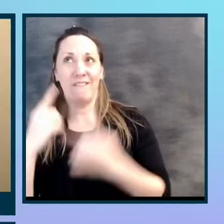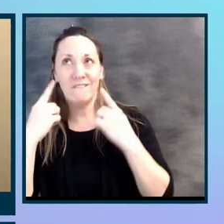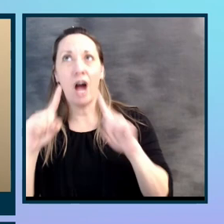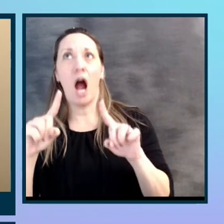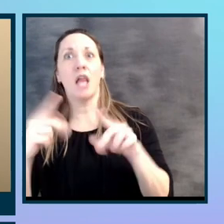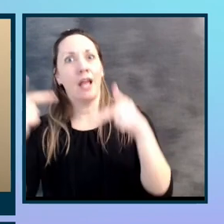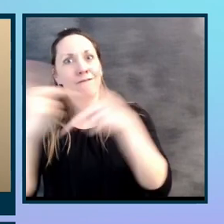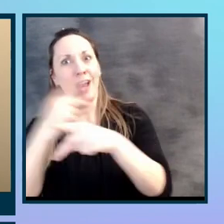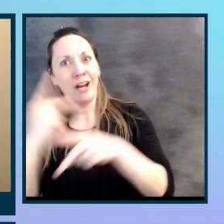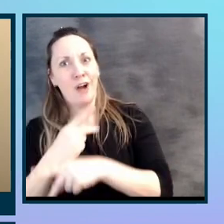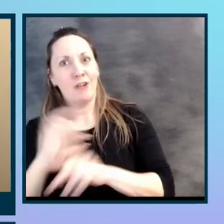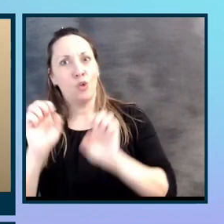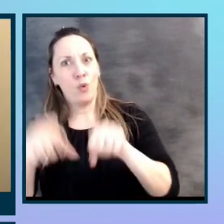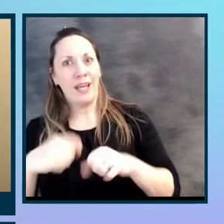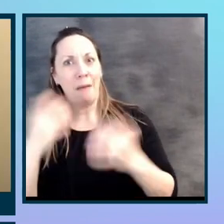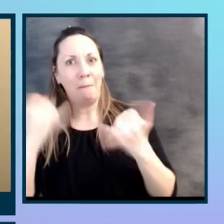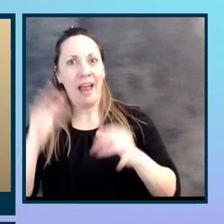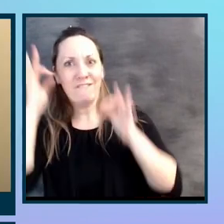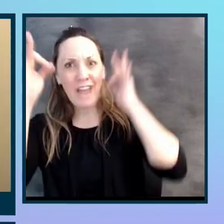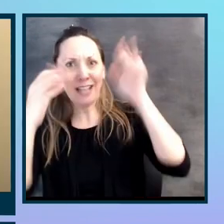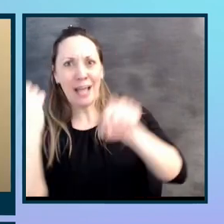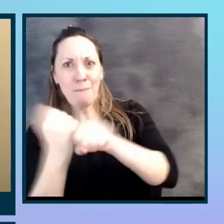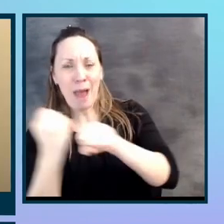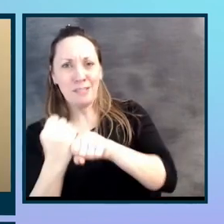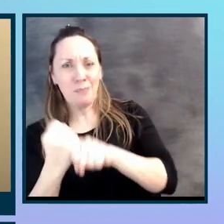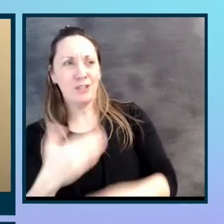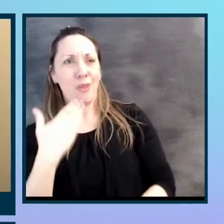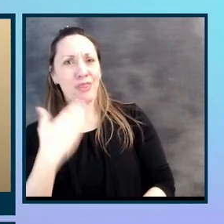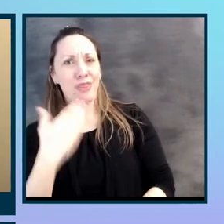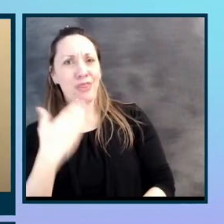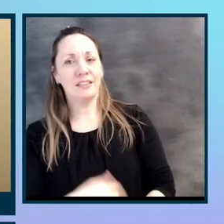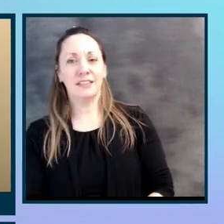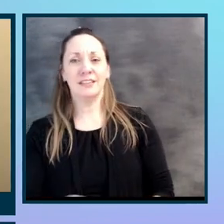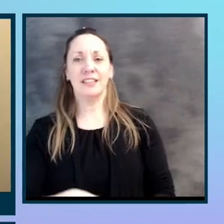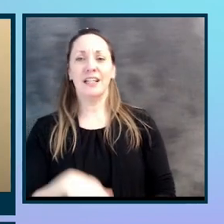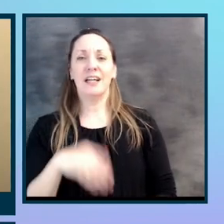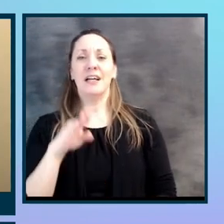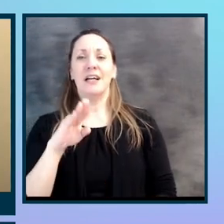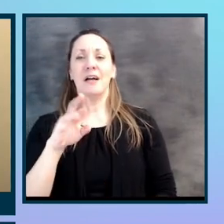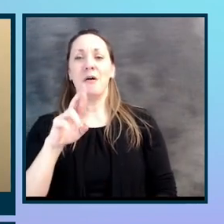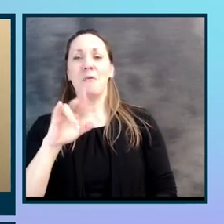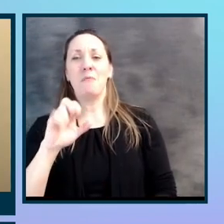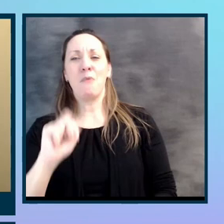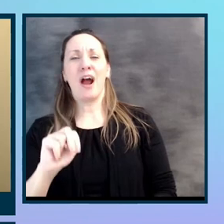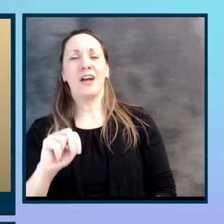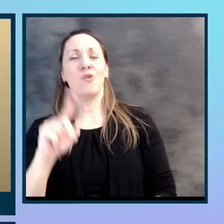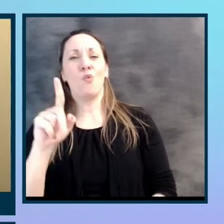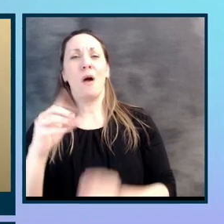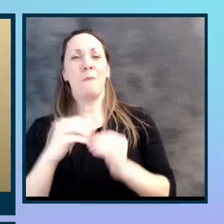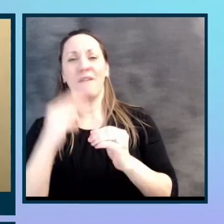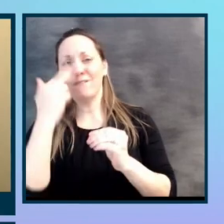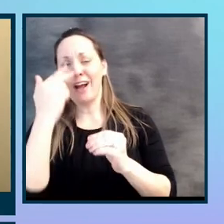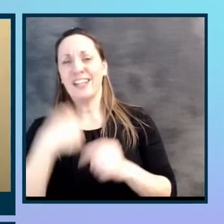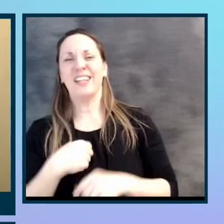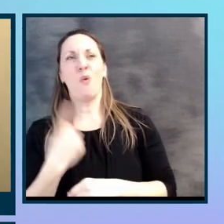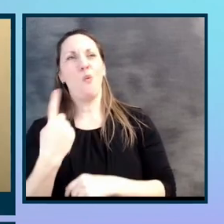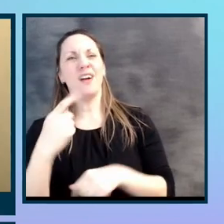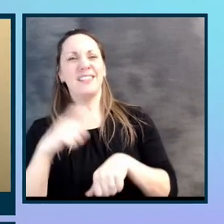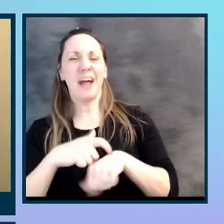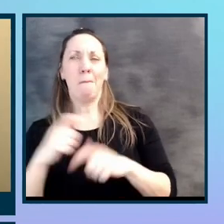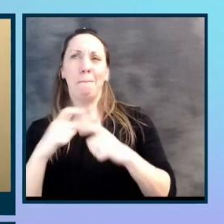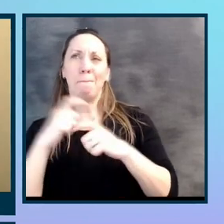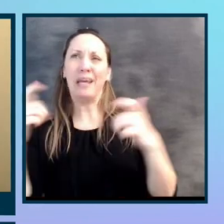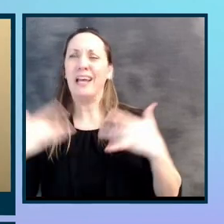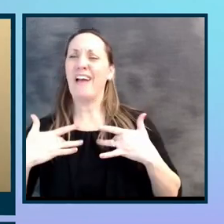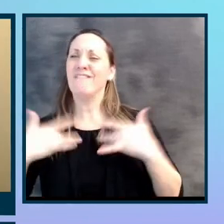for the question. And yeah, thanks for playing. I think, Brian, there's one other funny at a big company event one time. I'll remember this. The CEO